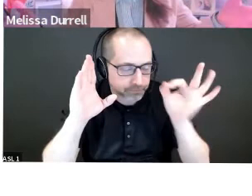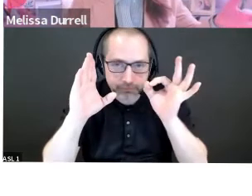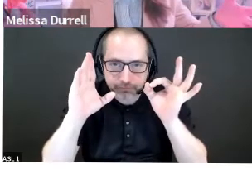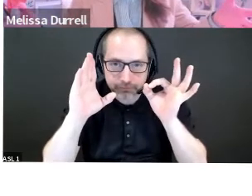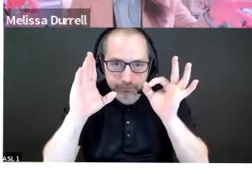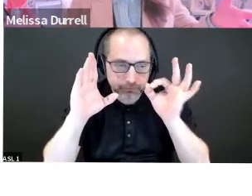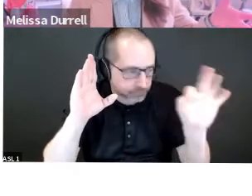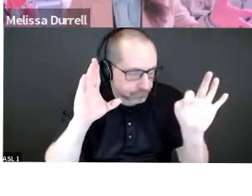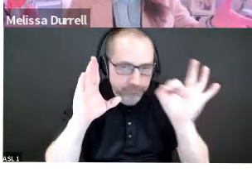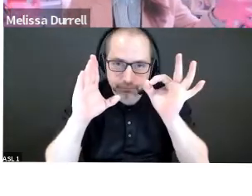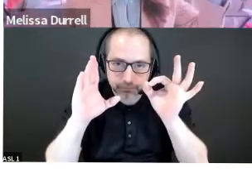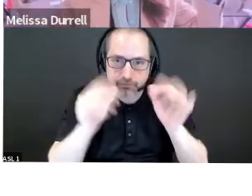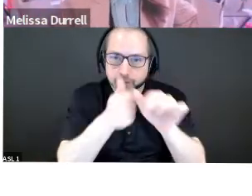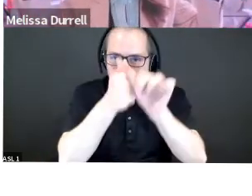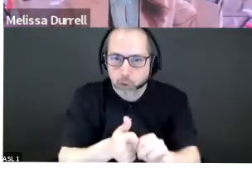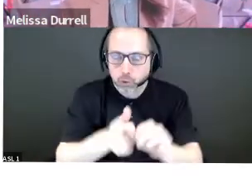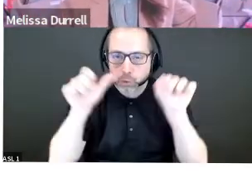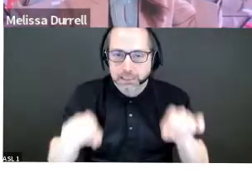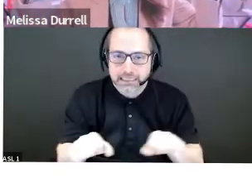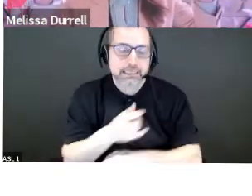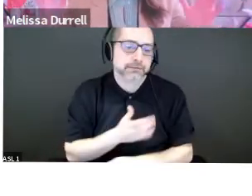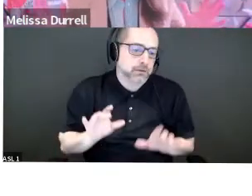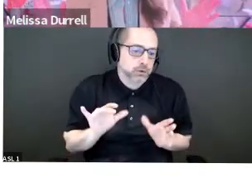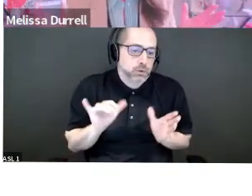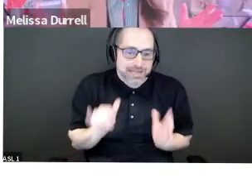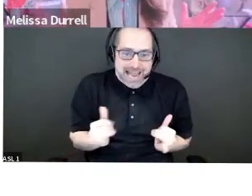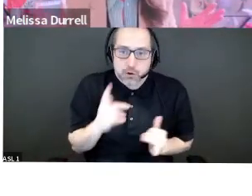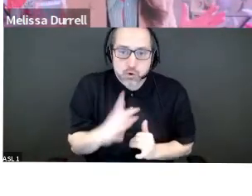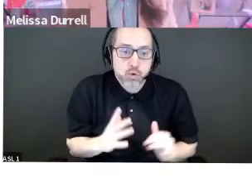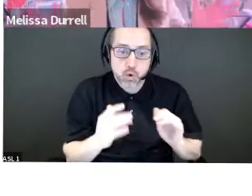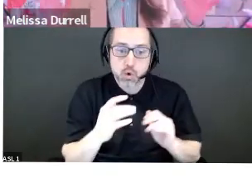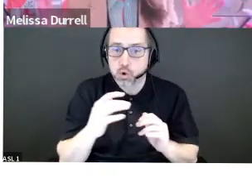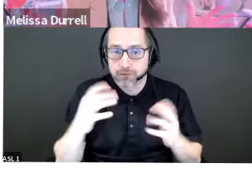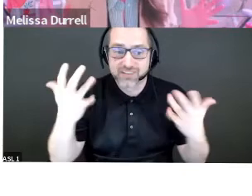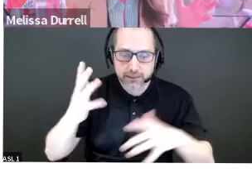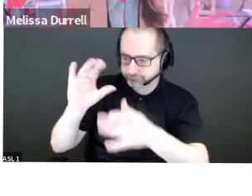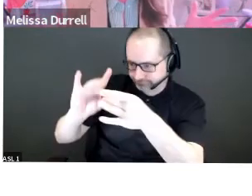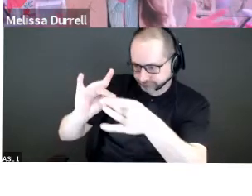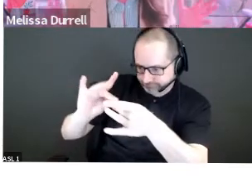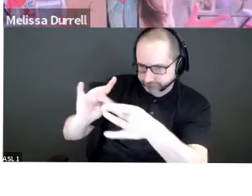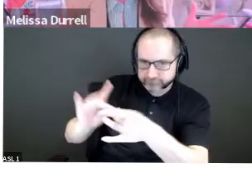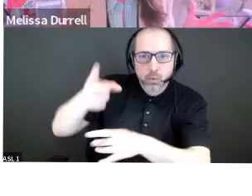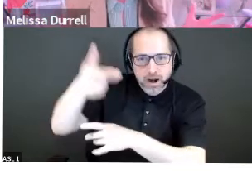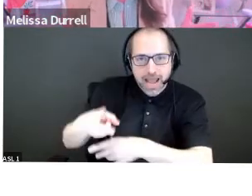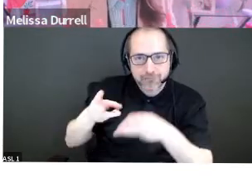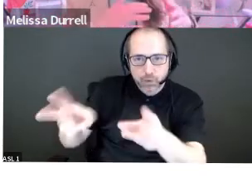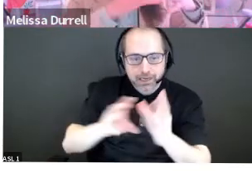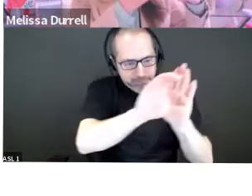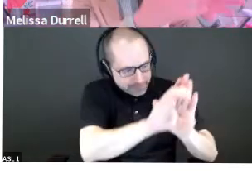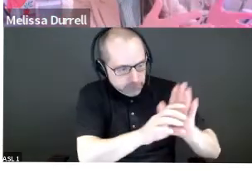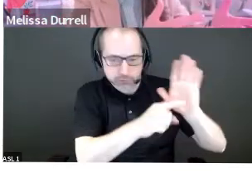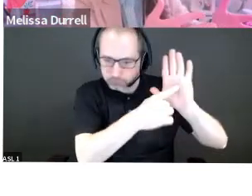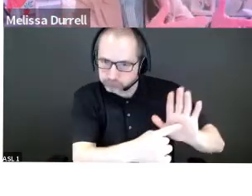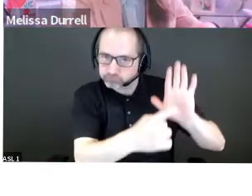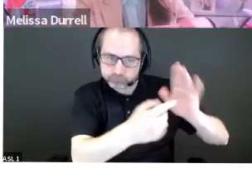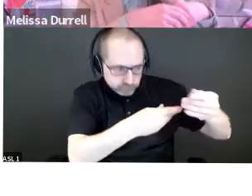Now, this, it takes us to that you are, now finished half your slide deck, which is we want to get interest in what you're doing. So we've got